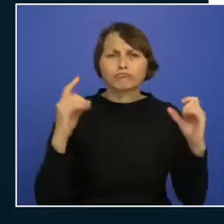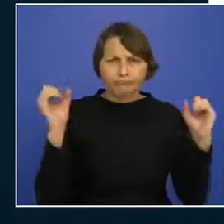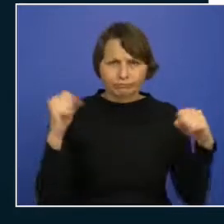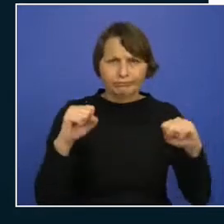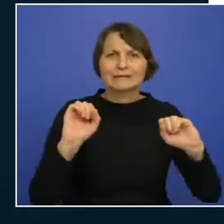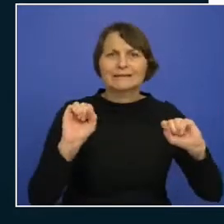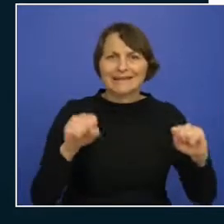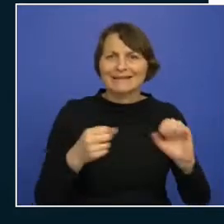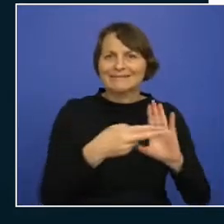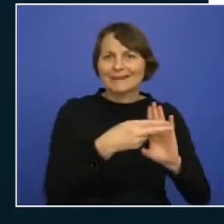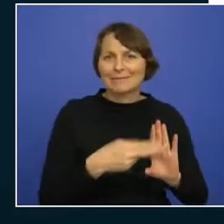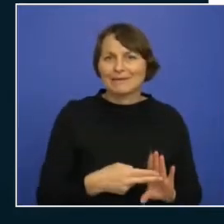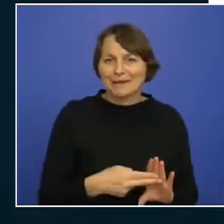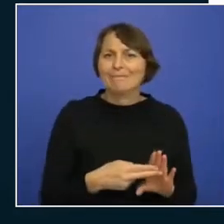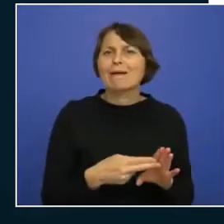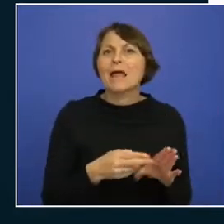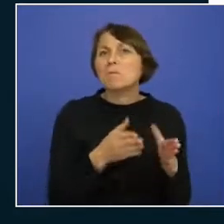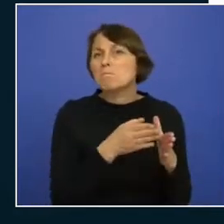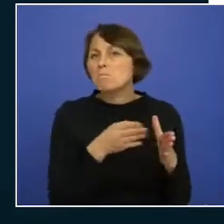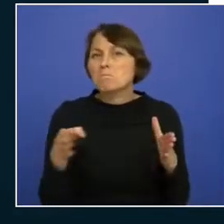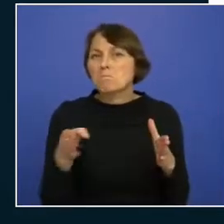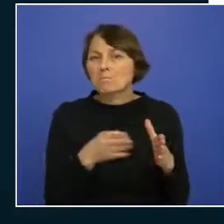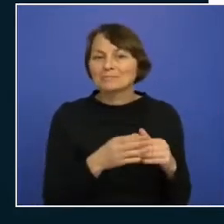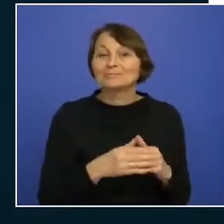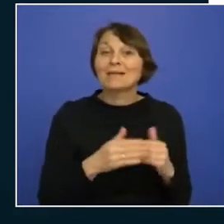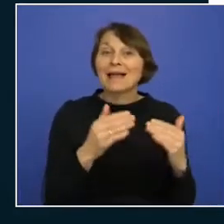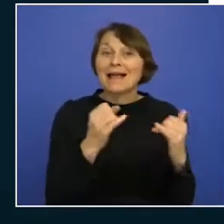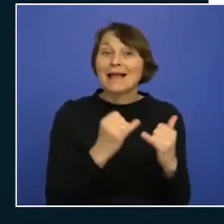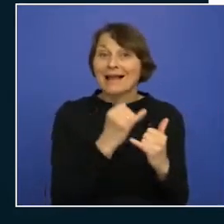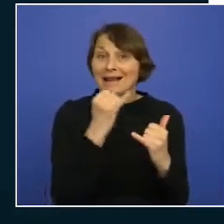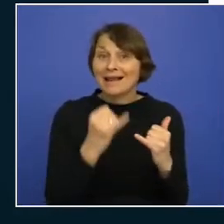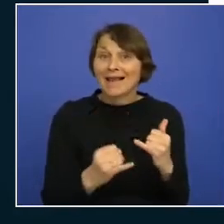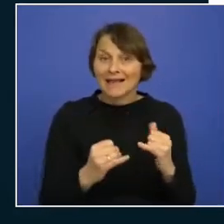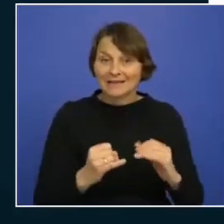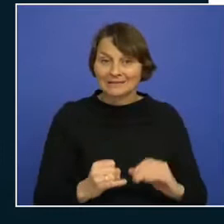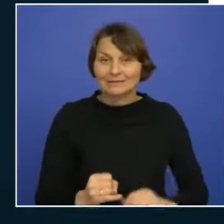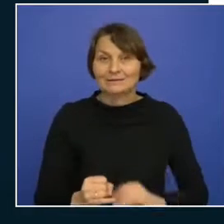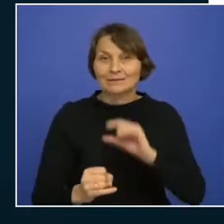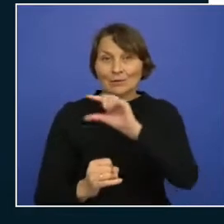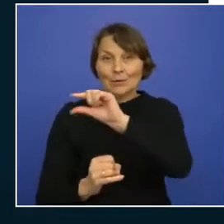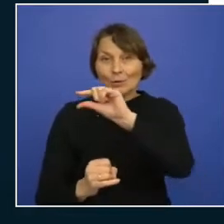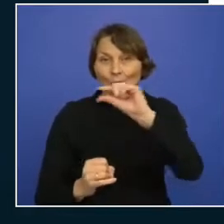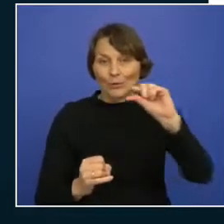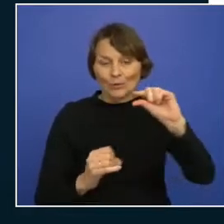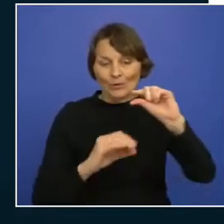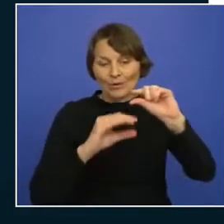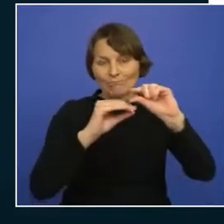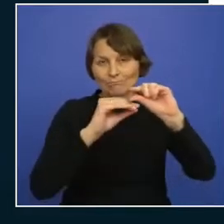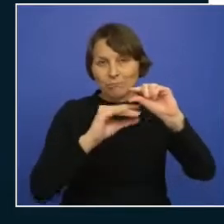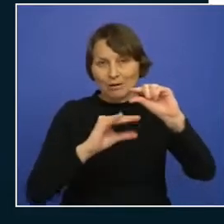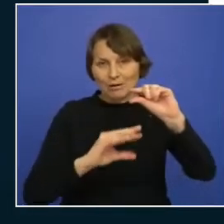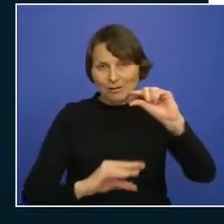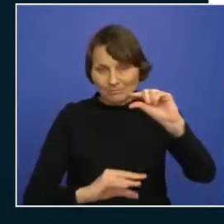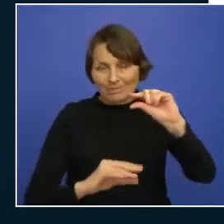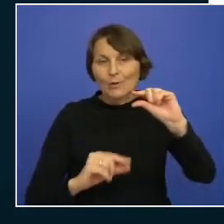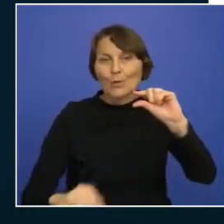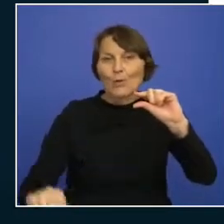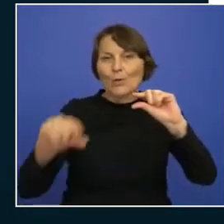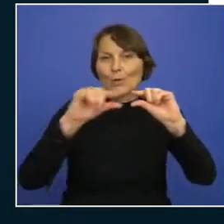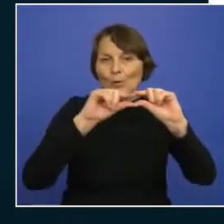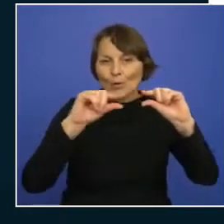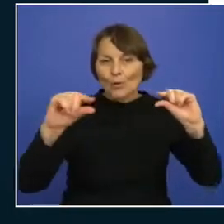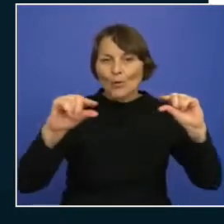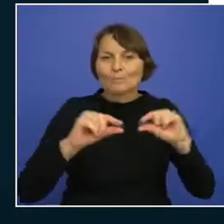so the last layer resources so we're going to add resources on top of all the previous layers